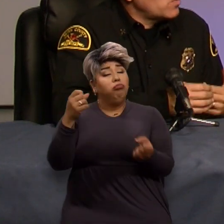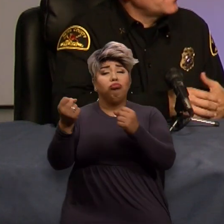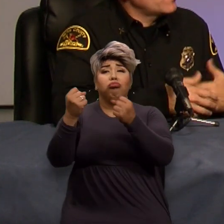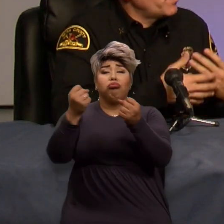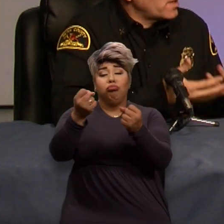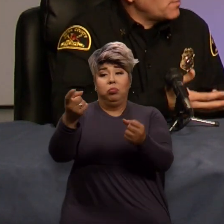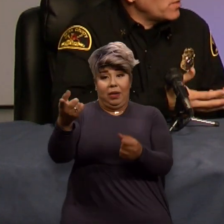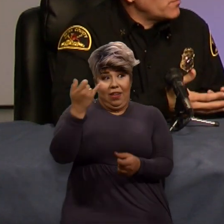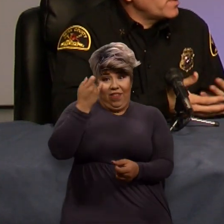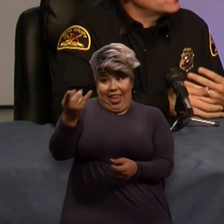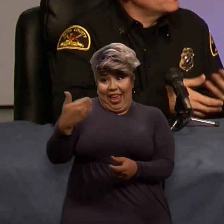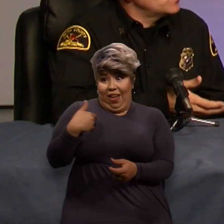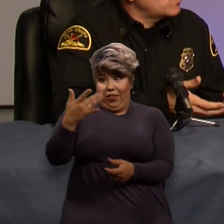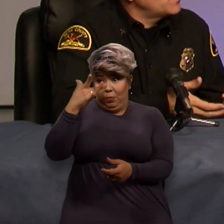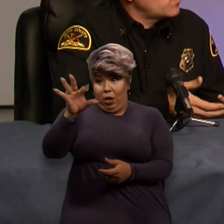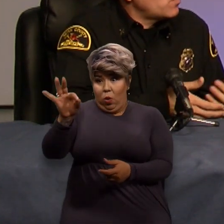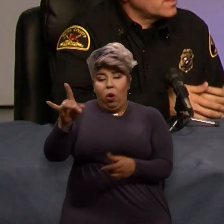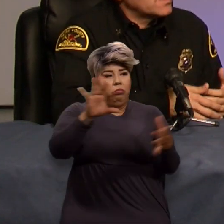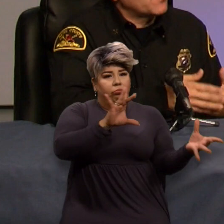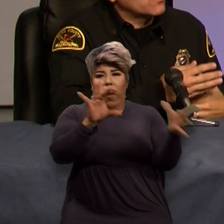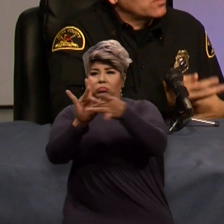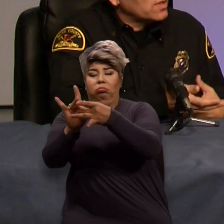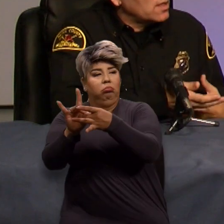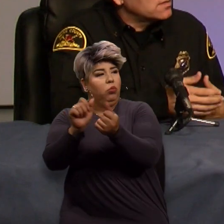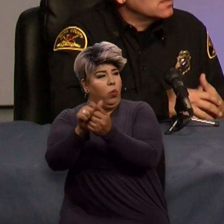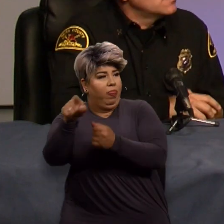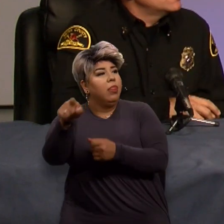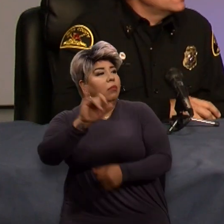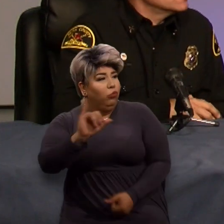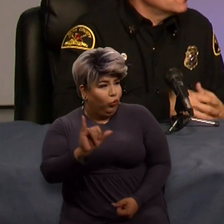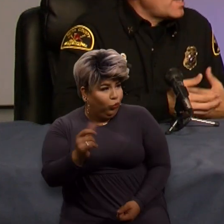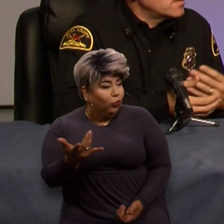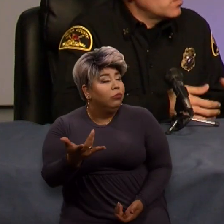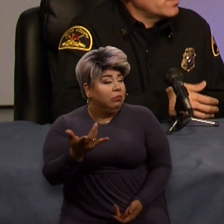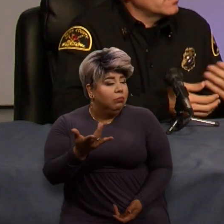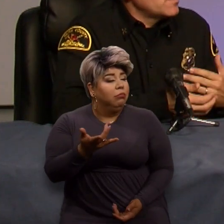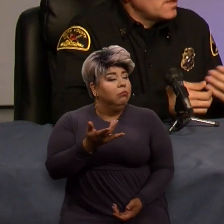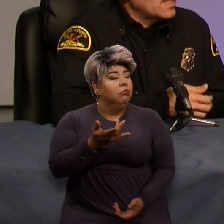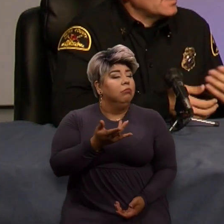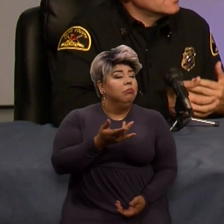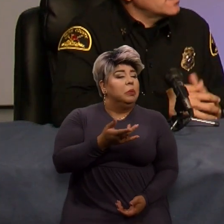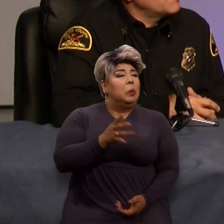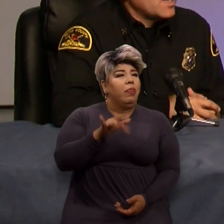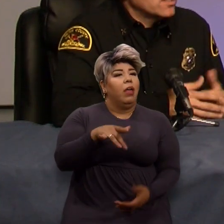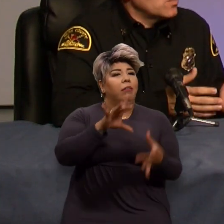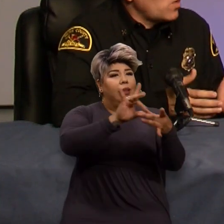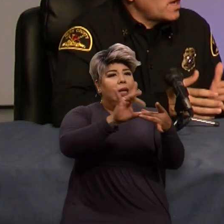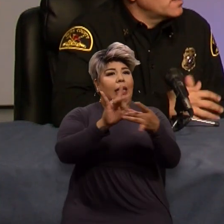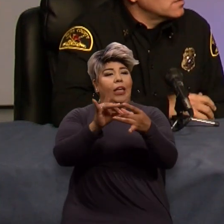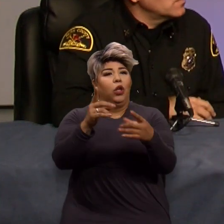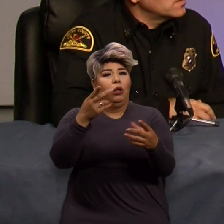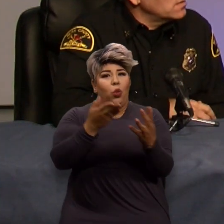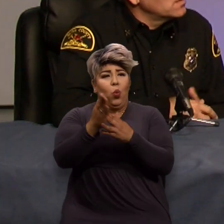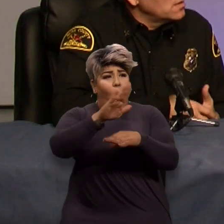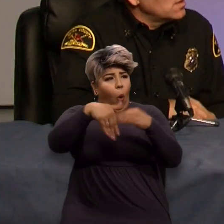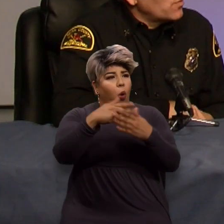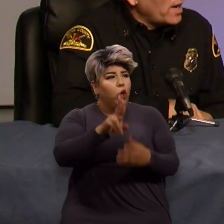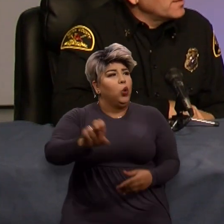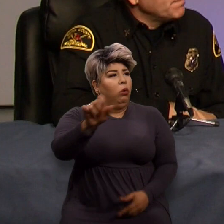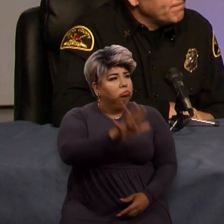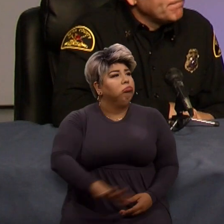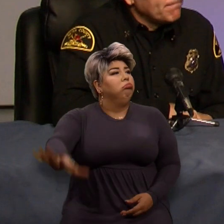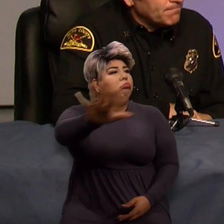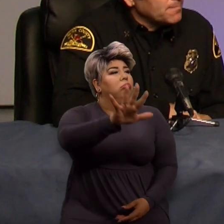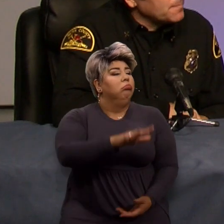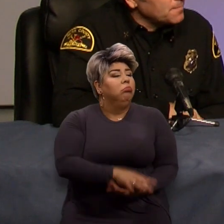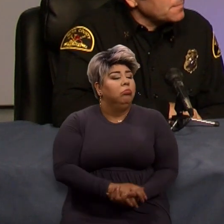have smart 911, they'll pick up your information if you call 911. Same thing with your kids. And so that's where it links up nationwide. That's something you don't think about.